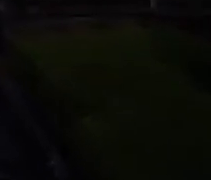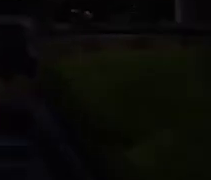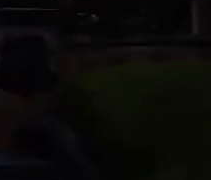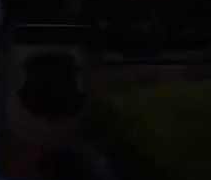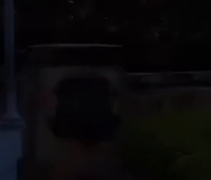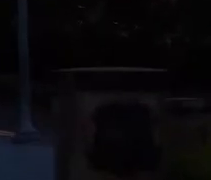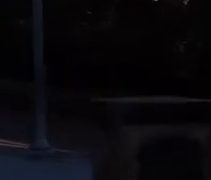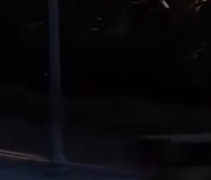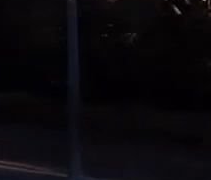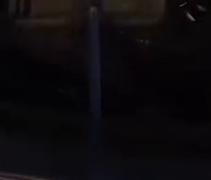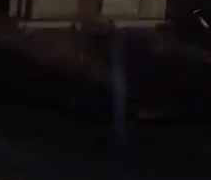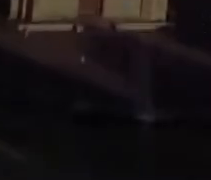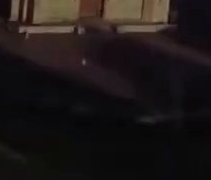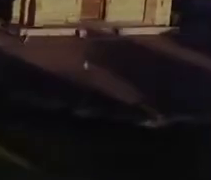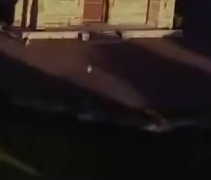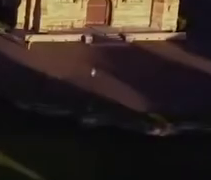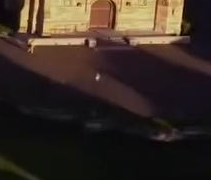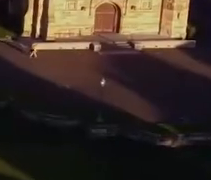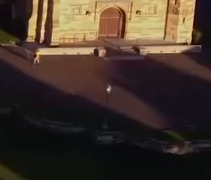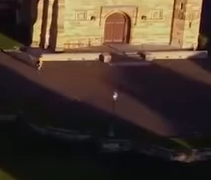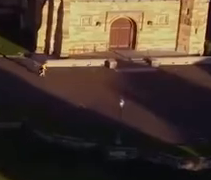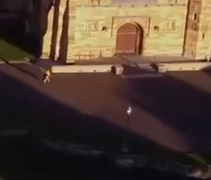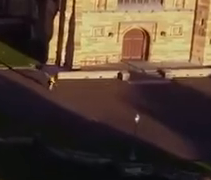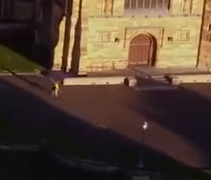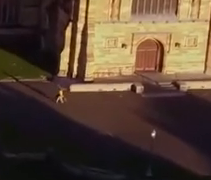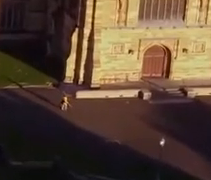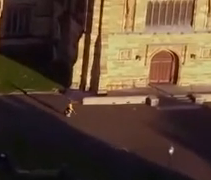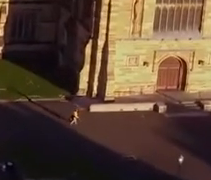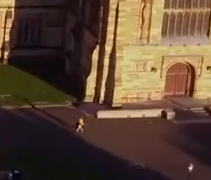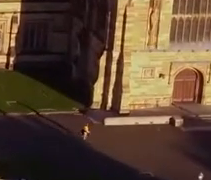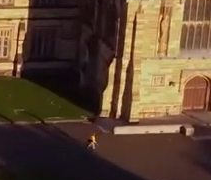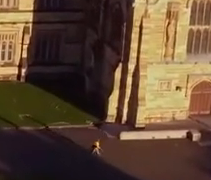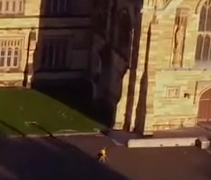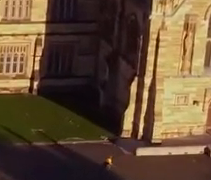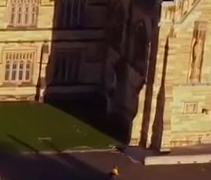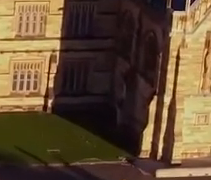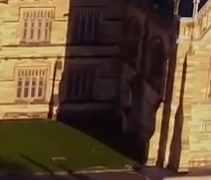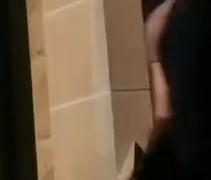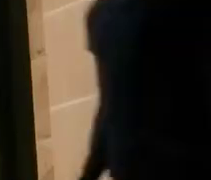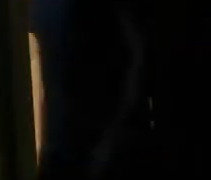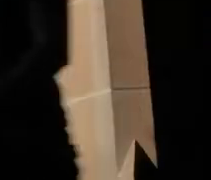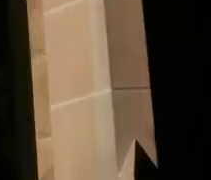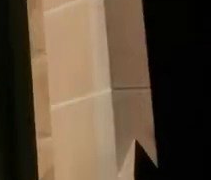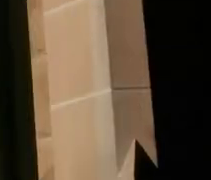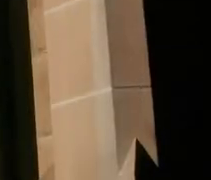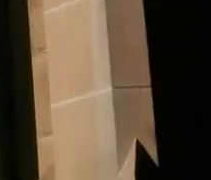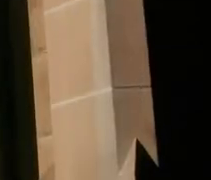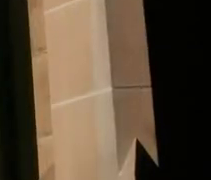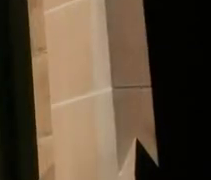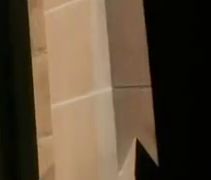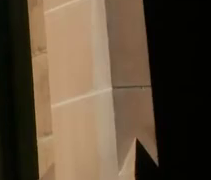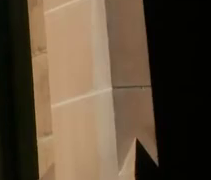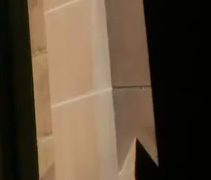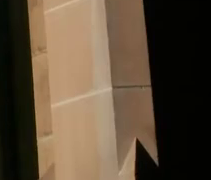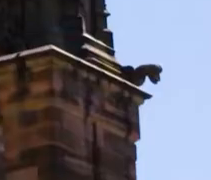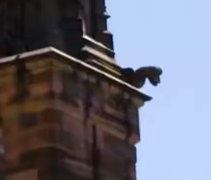that hosts the Great Hall, was built out of sandstone that was quarried on Gadigal and Wongal country with timber felled from